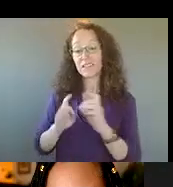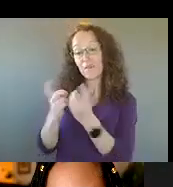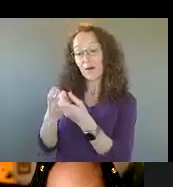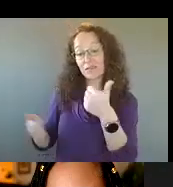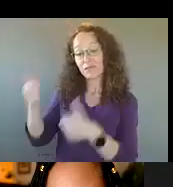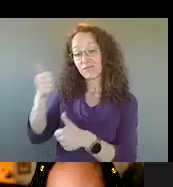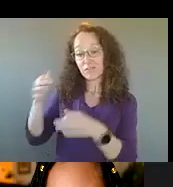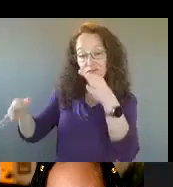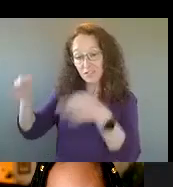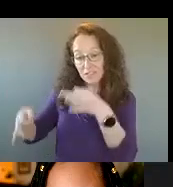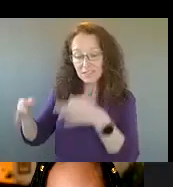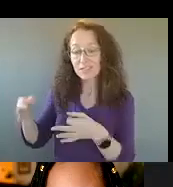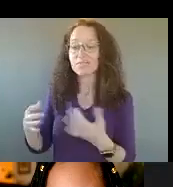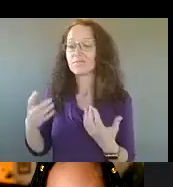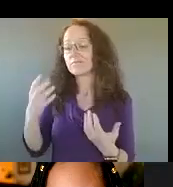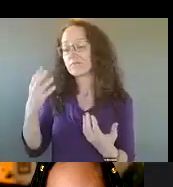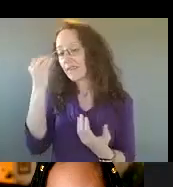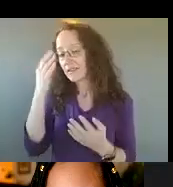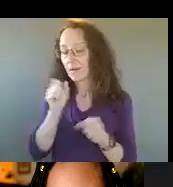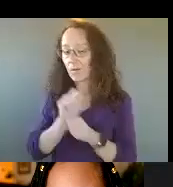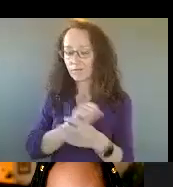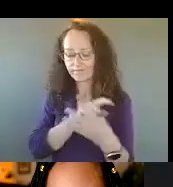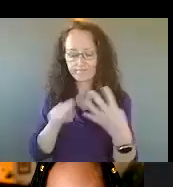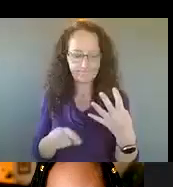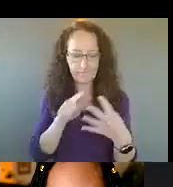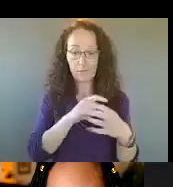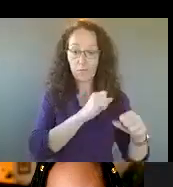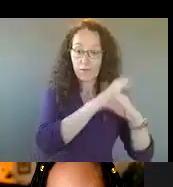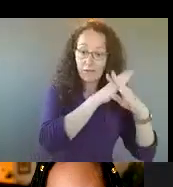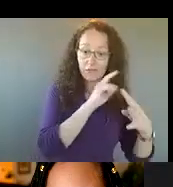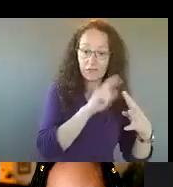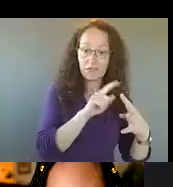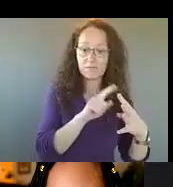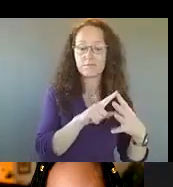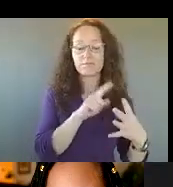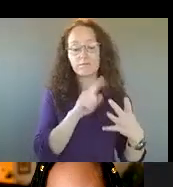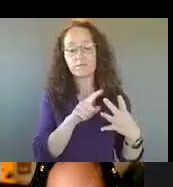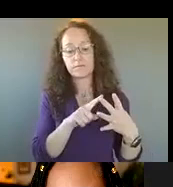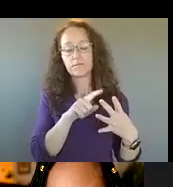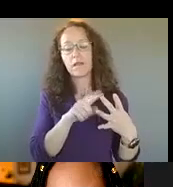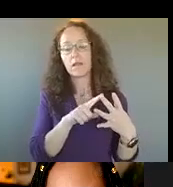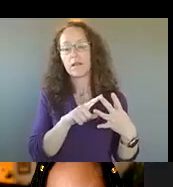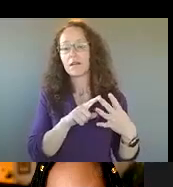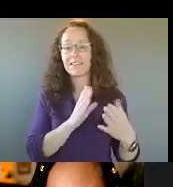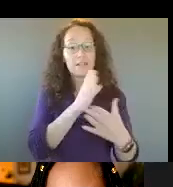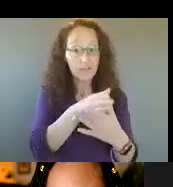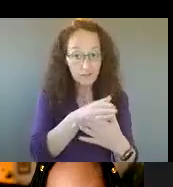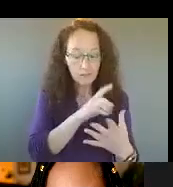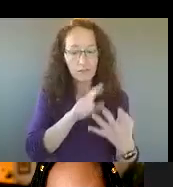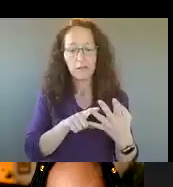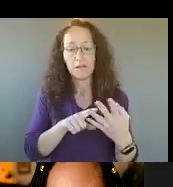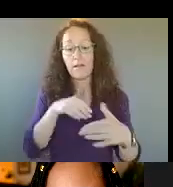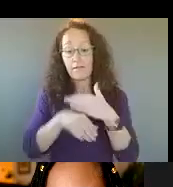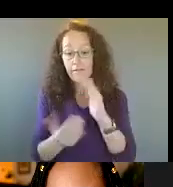So prevention, intervention, re-entry, and enforcement are key parts of how we think about our work and